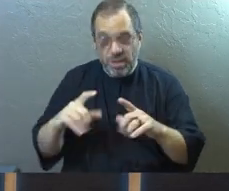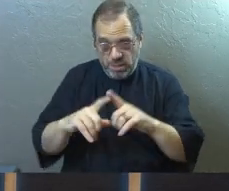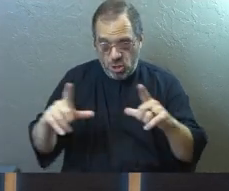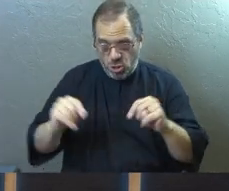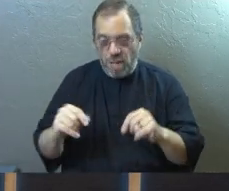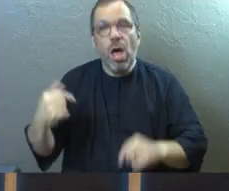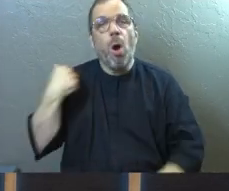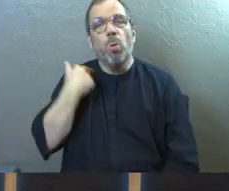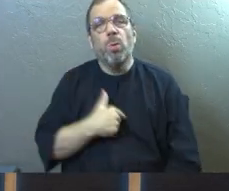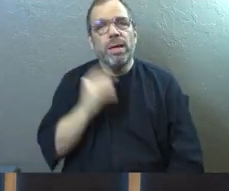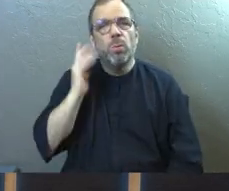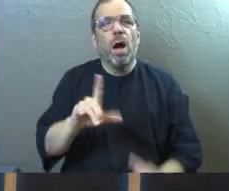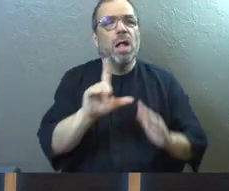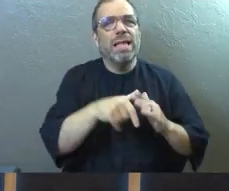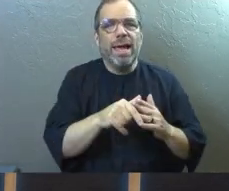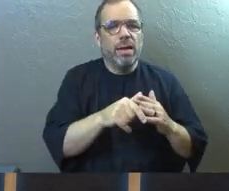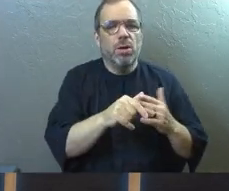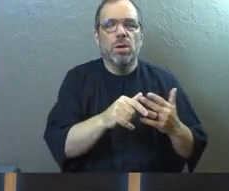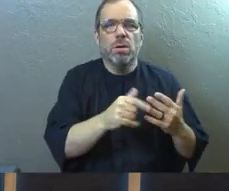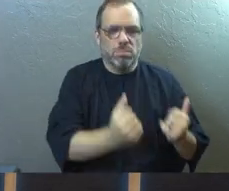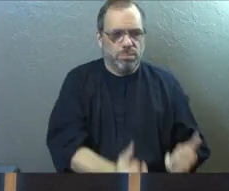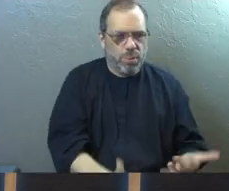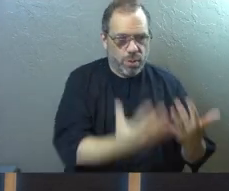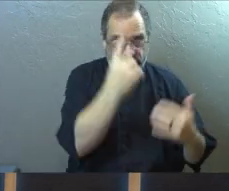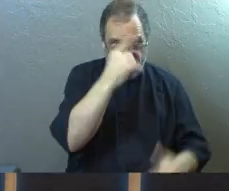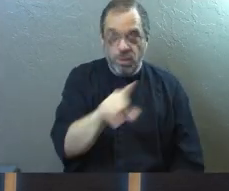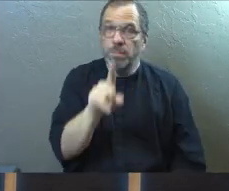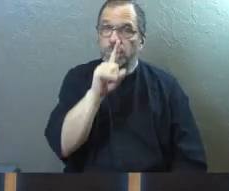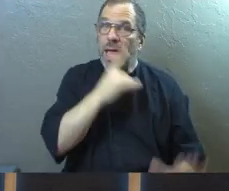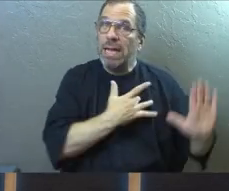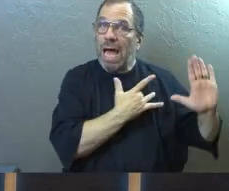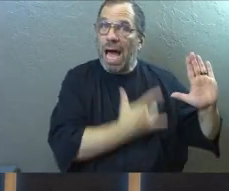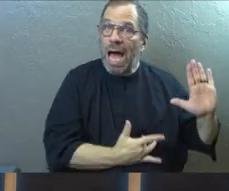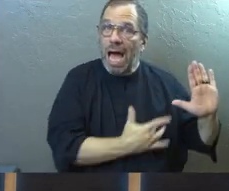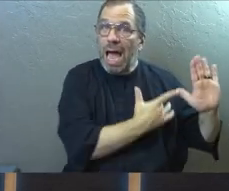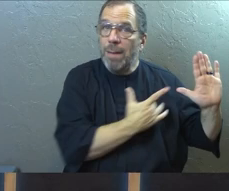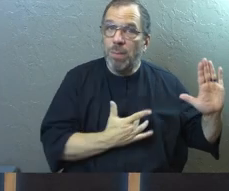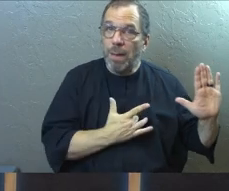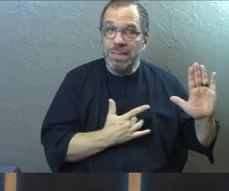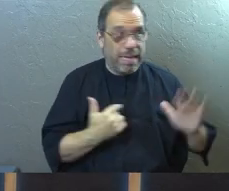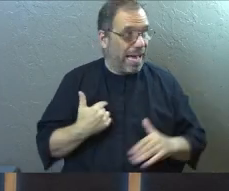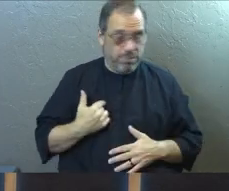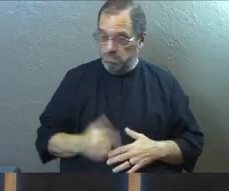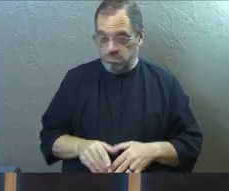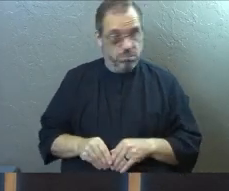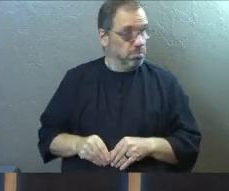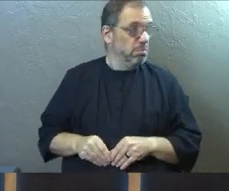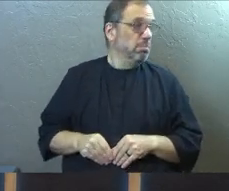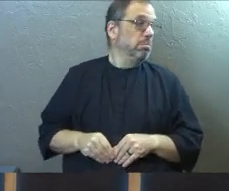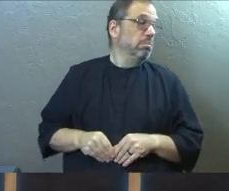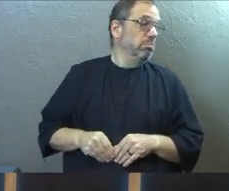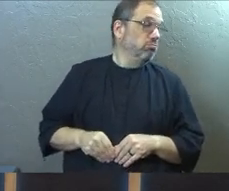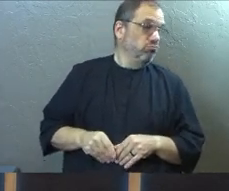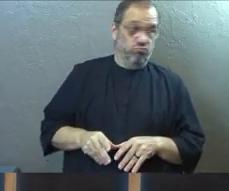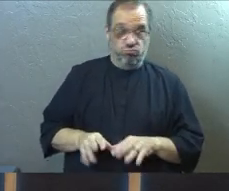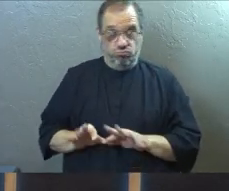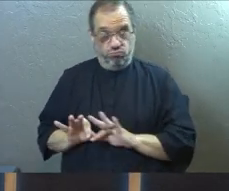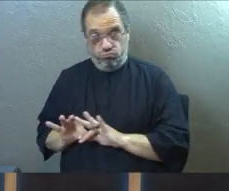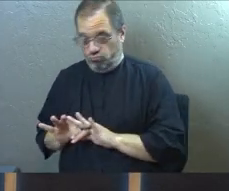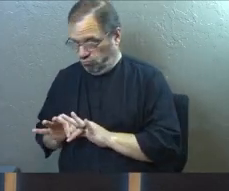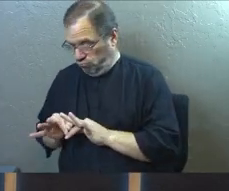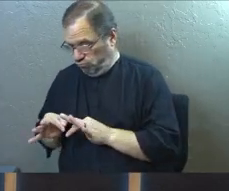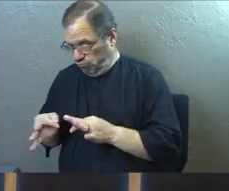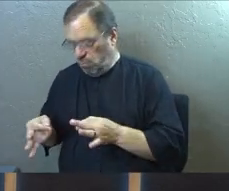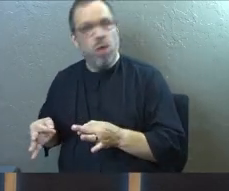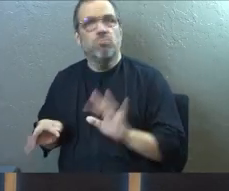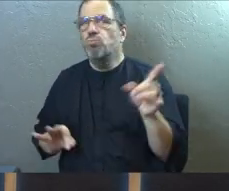cards and we'll burn them for you before third service starts. And I promise you, we will not look inside of them to read what you have written. That's private